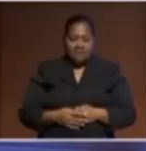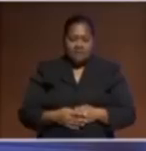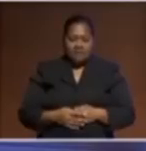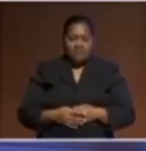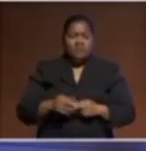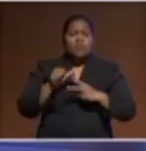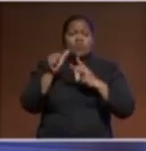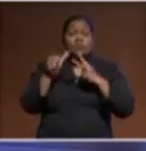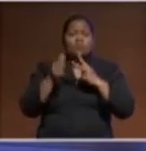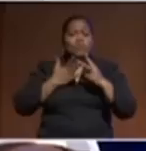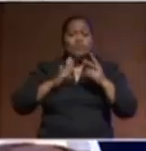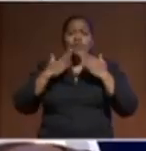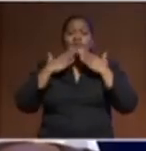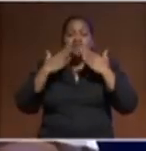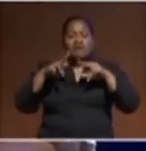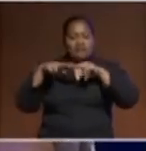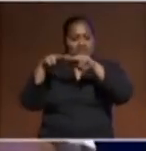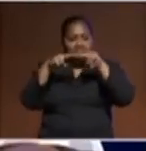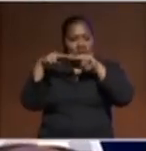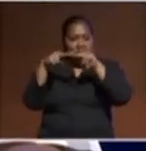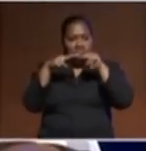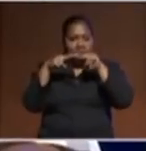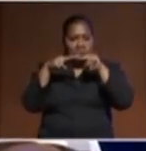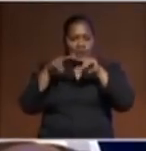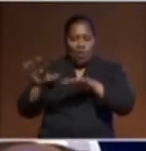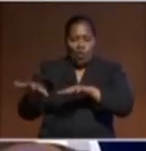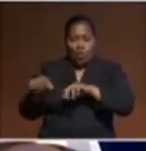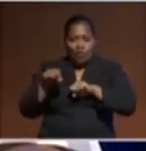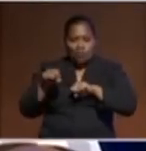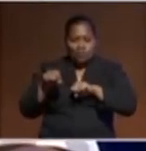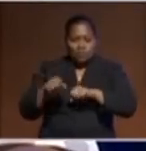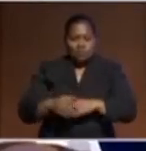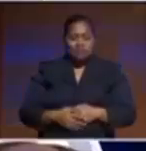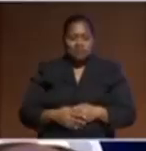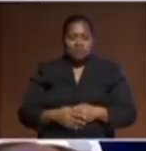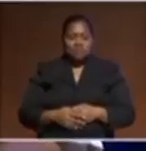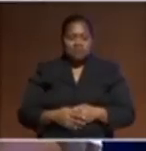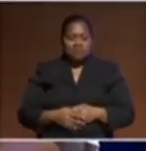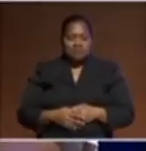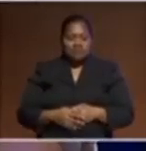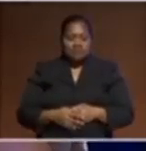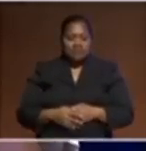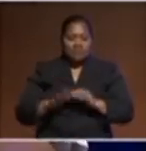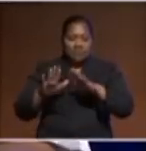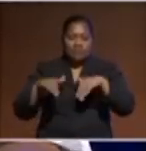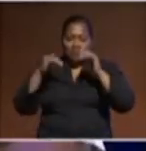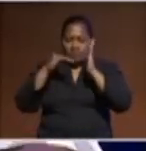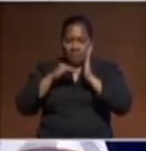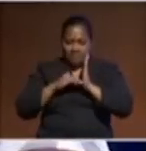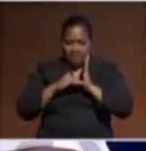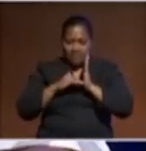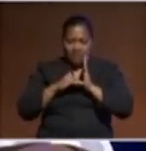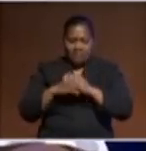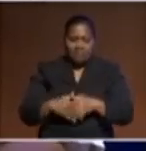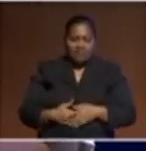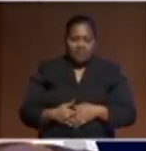also thank Fiji as the host government and chair of the Pacific Islands Forum. All the audience